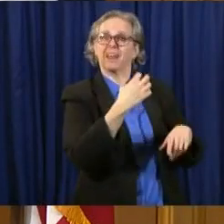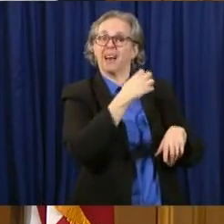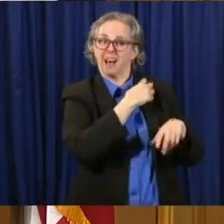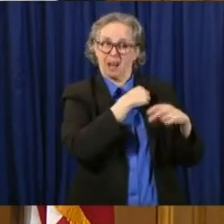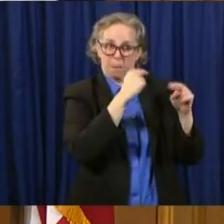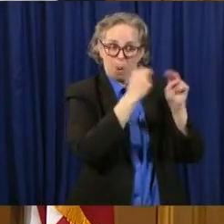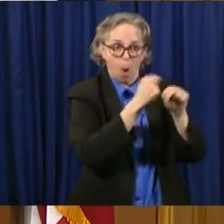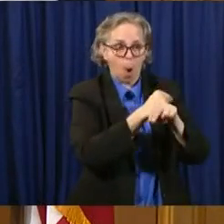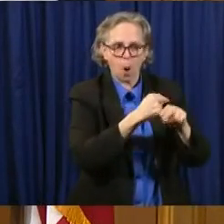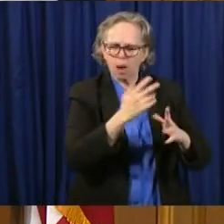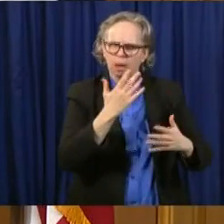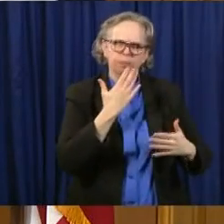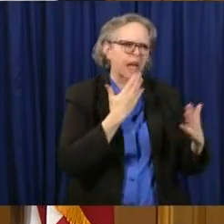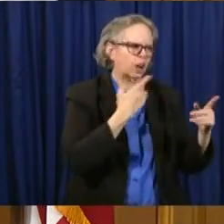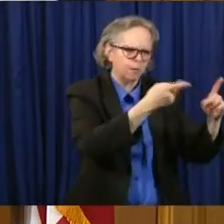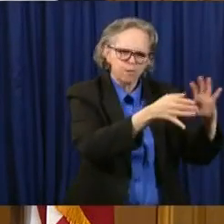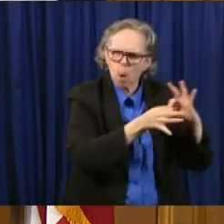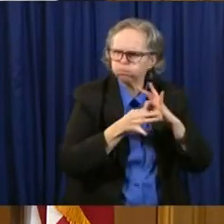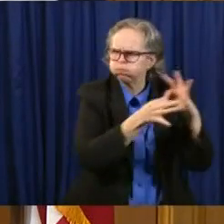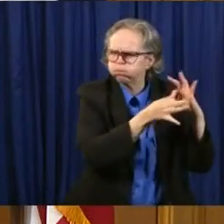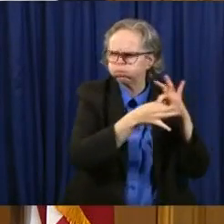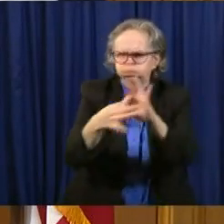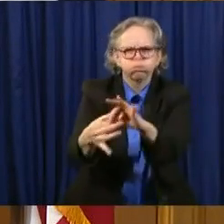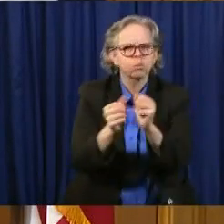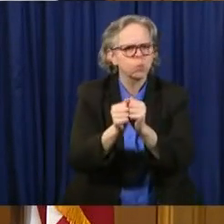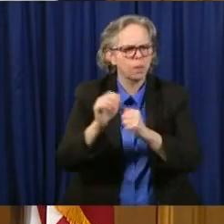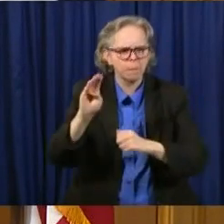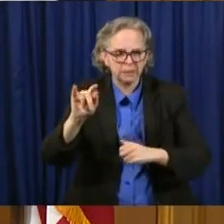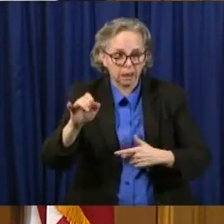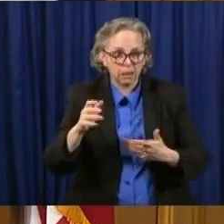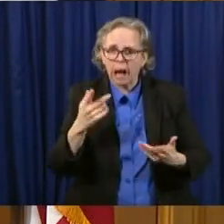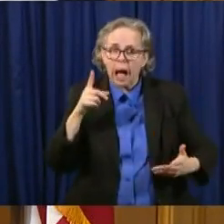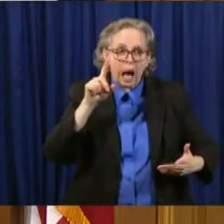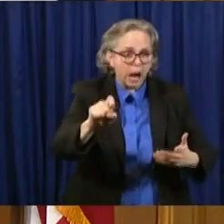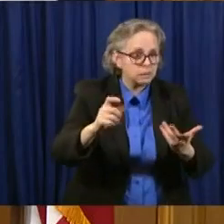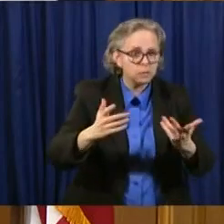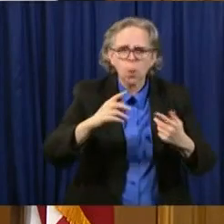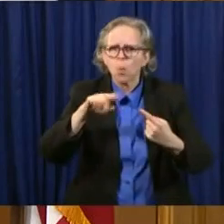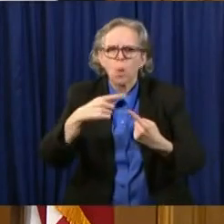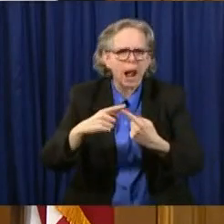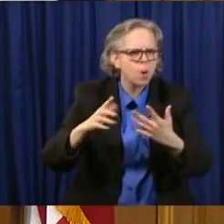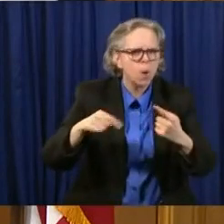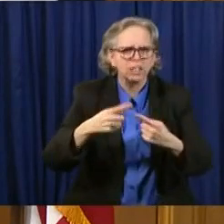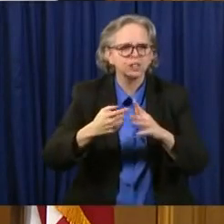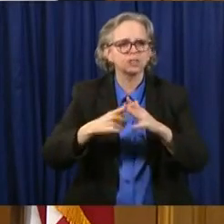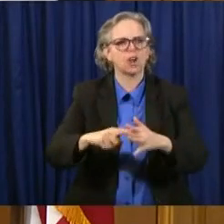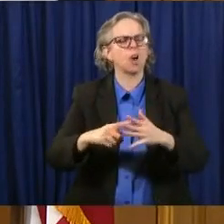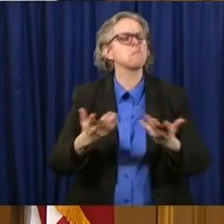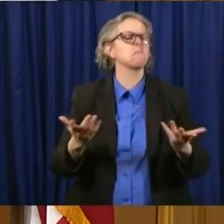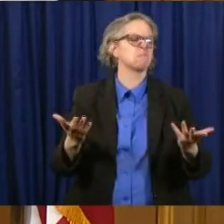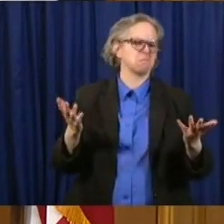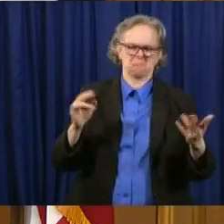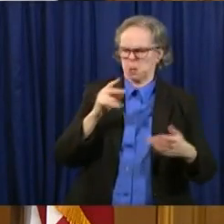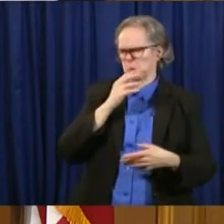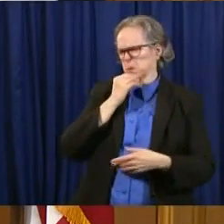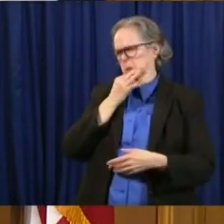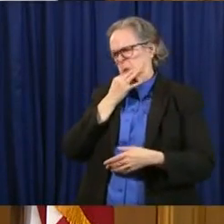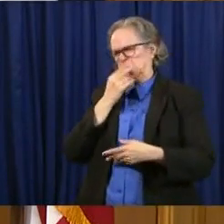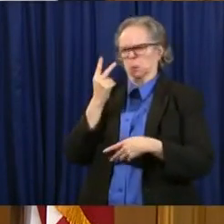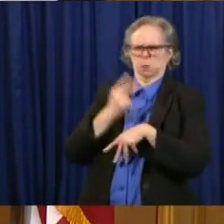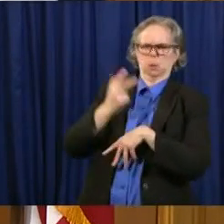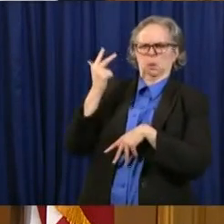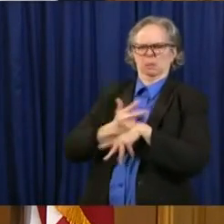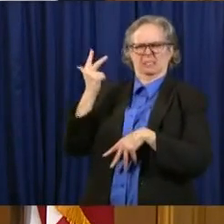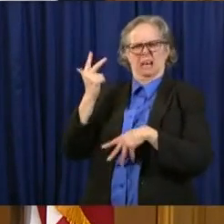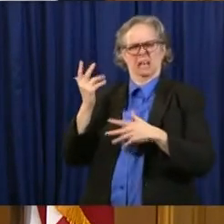I said, okay, how long is this going to take? And they assured me that this is going to be two to three days turnaround. So we're very excited about that.